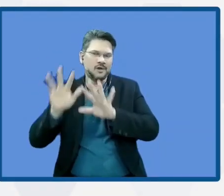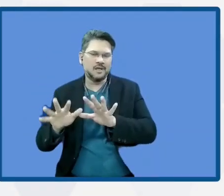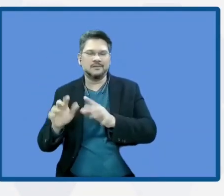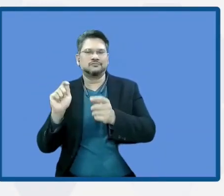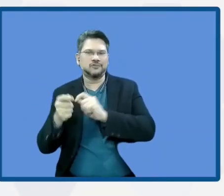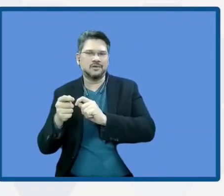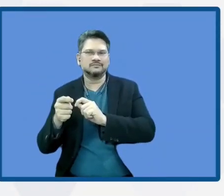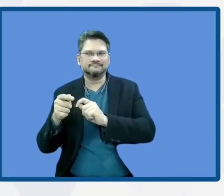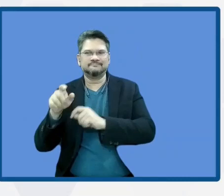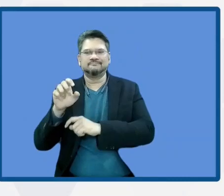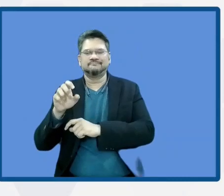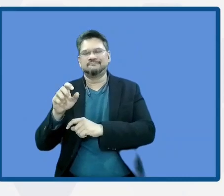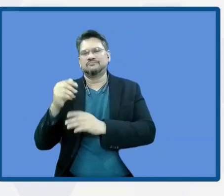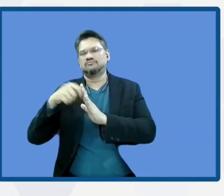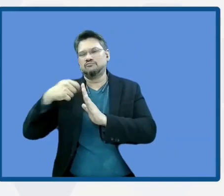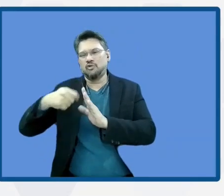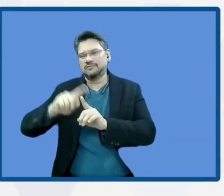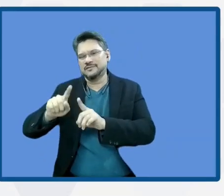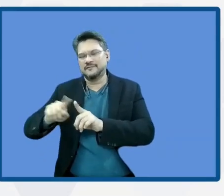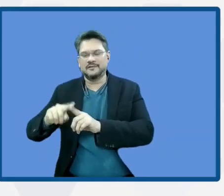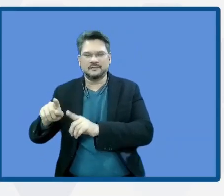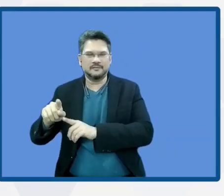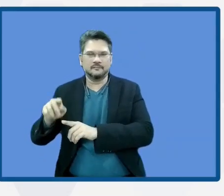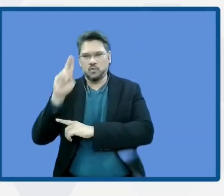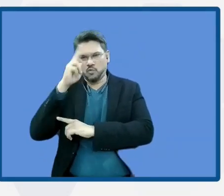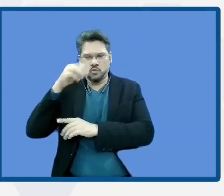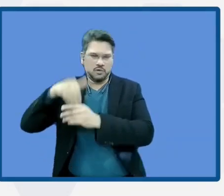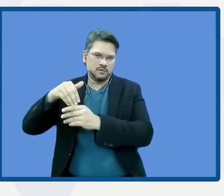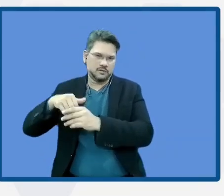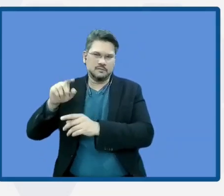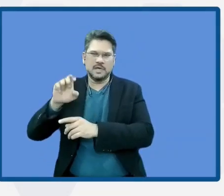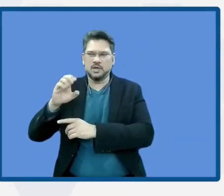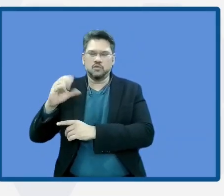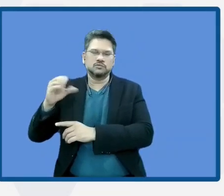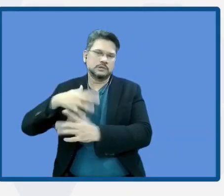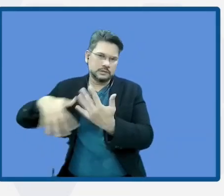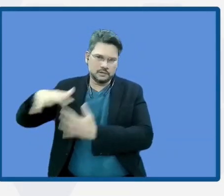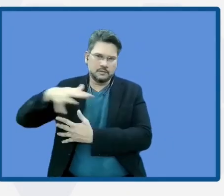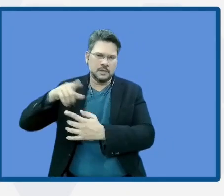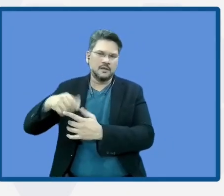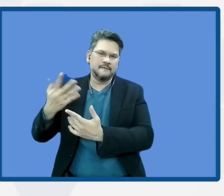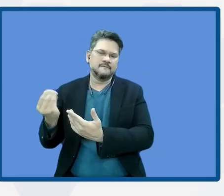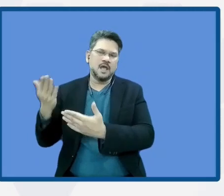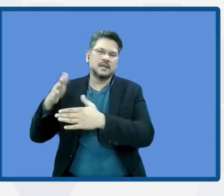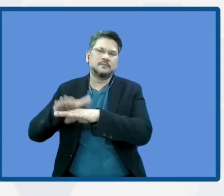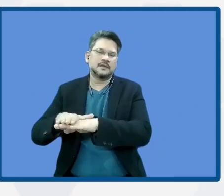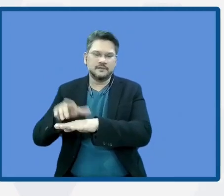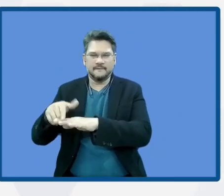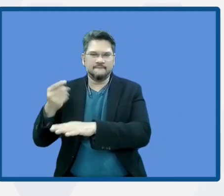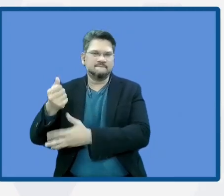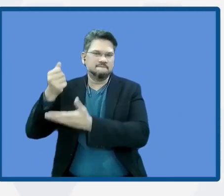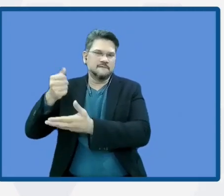and that is for the adaptation fund. And we have different measures that are already